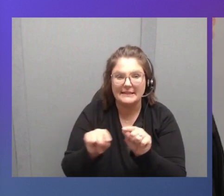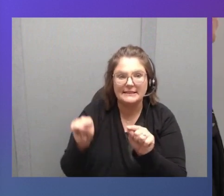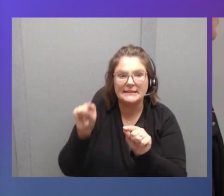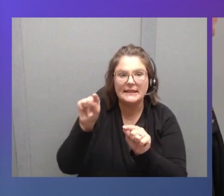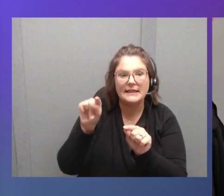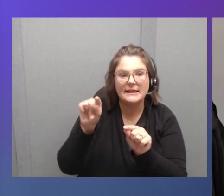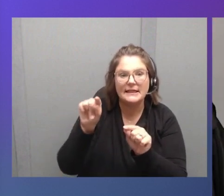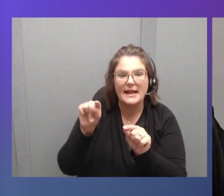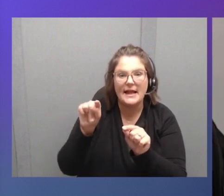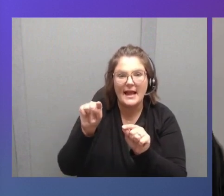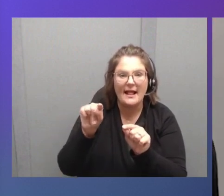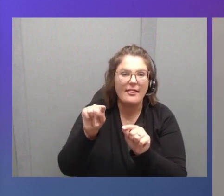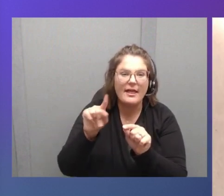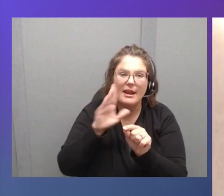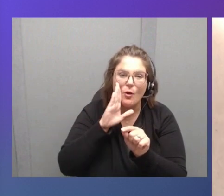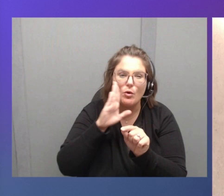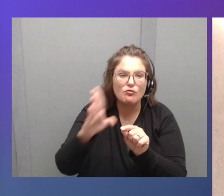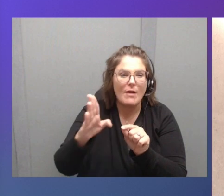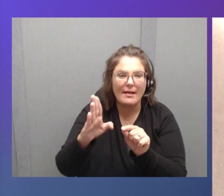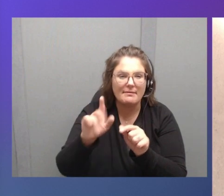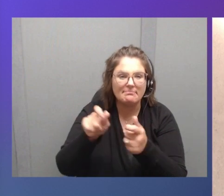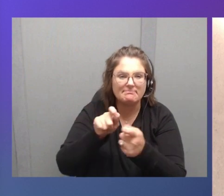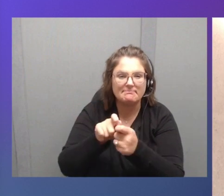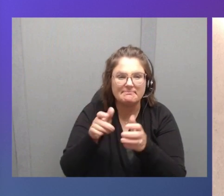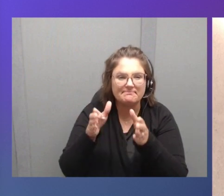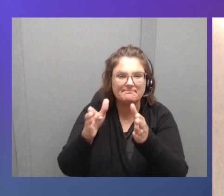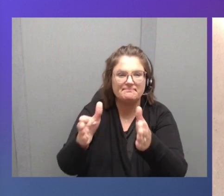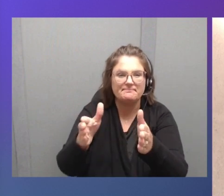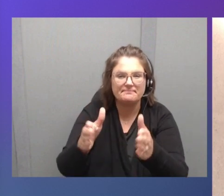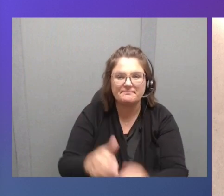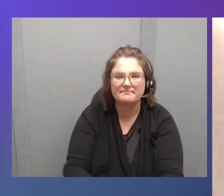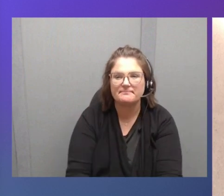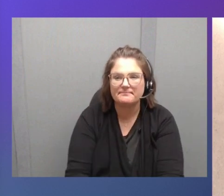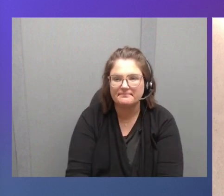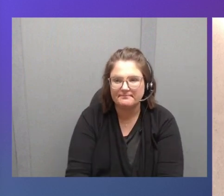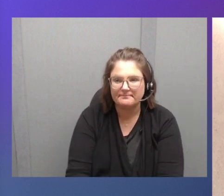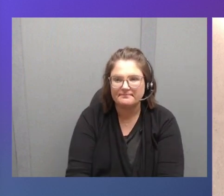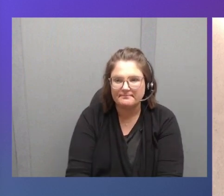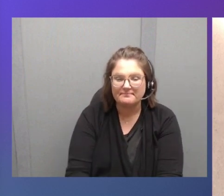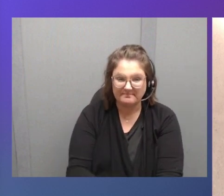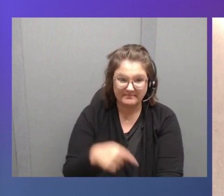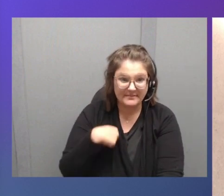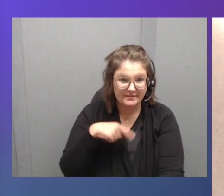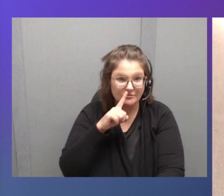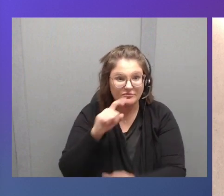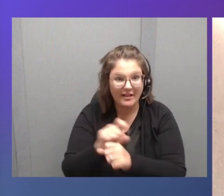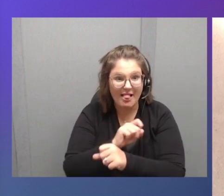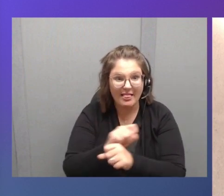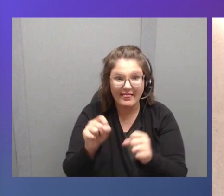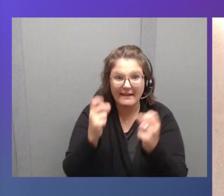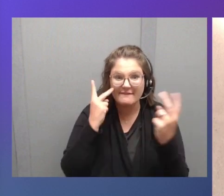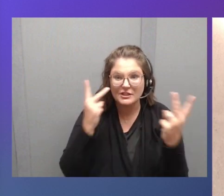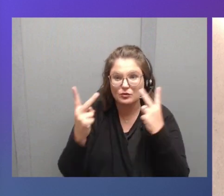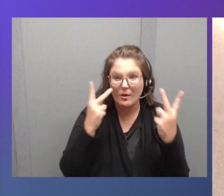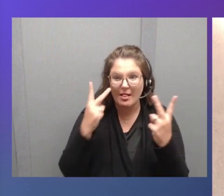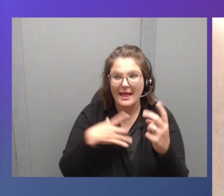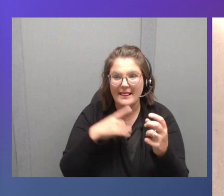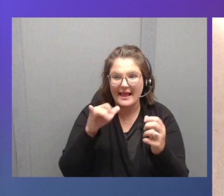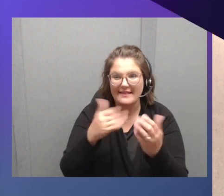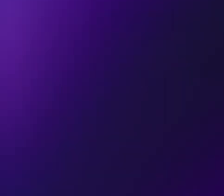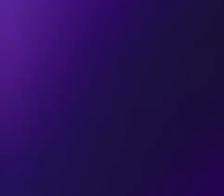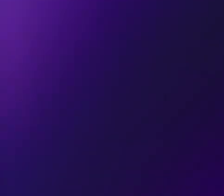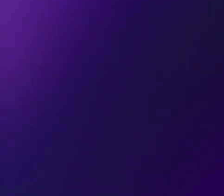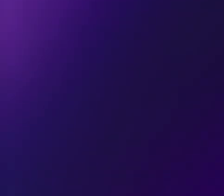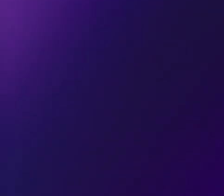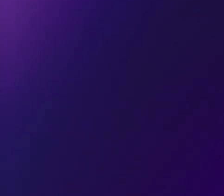you would run exactly the same pipeline. This is very visual. I like the visualization part. So thank you so much for walking me